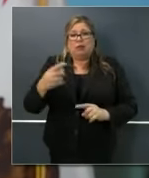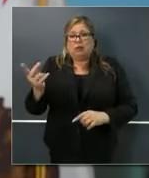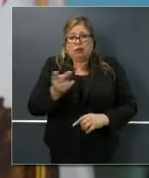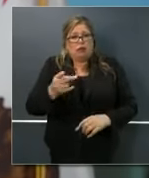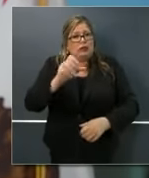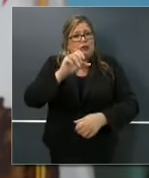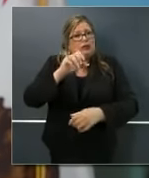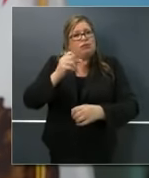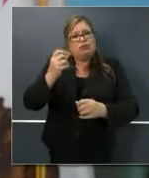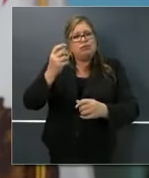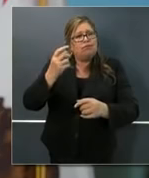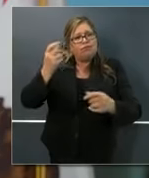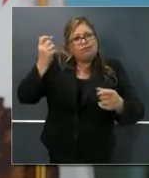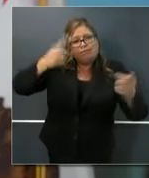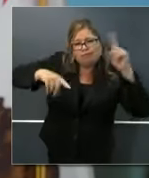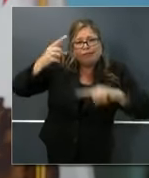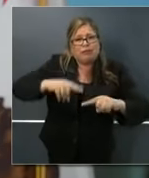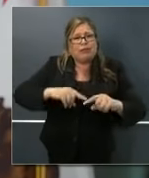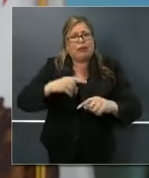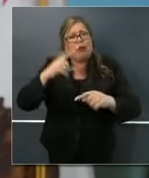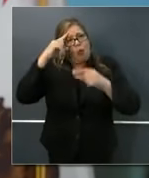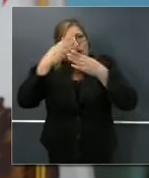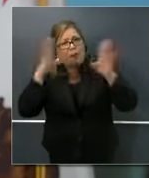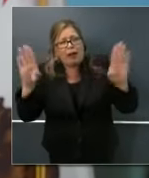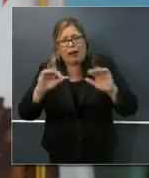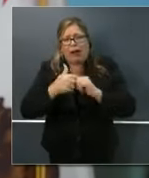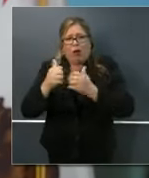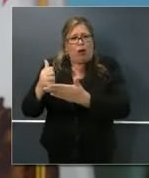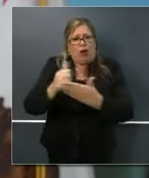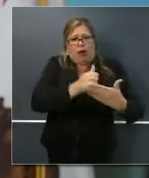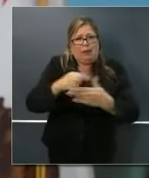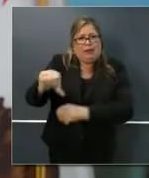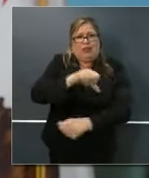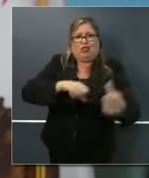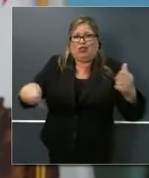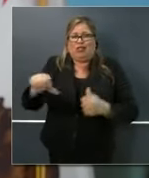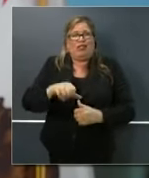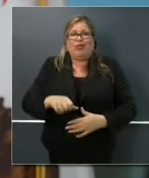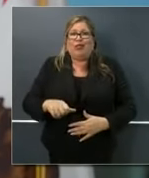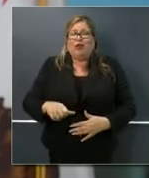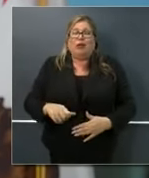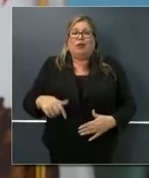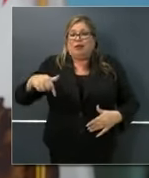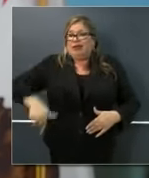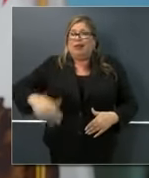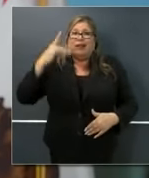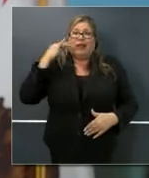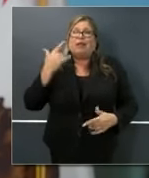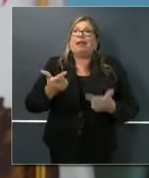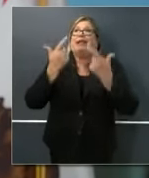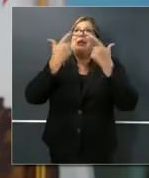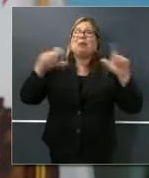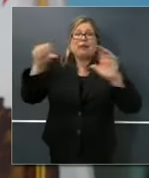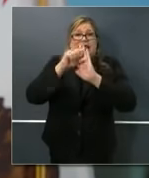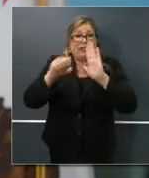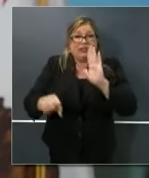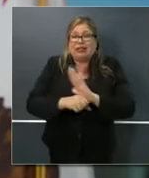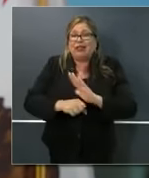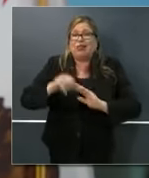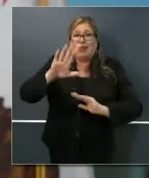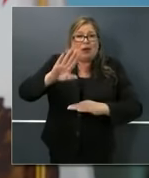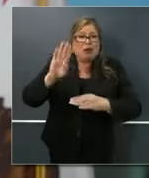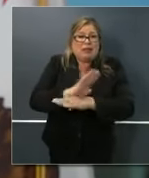needs of one another. You deal at a scale unlike any other state because the size and scope of this state and your industry